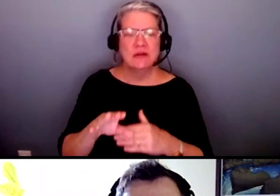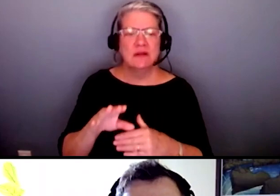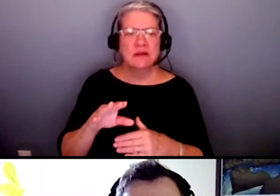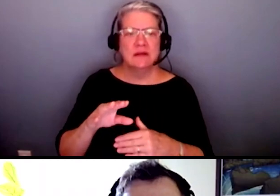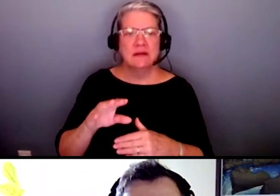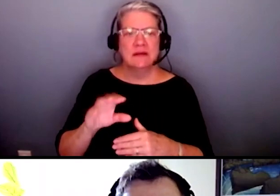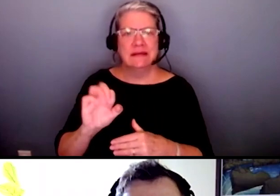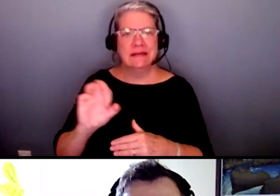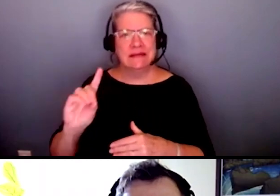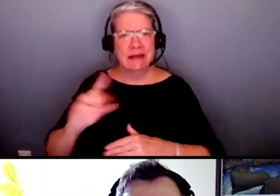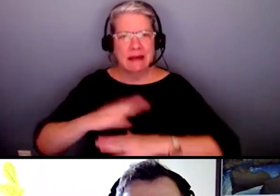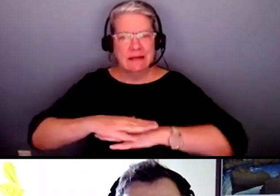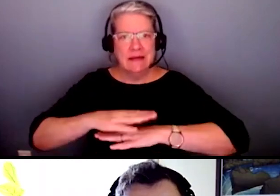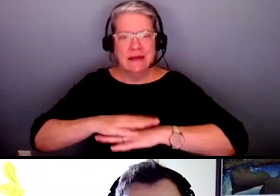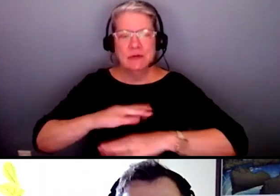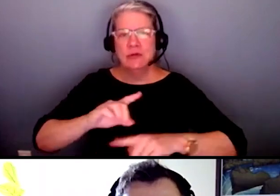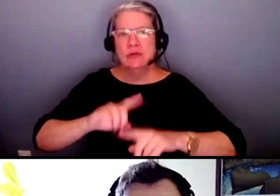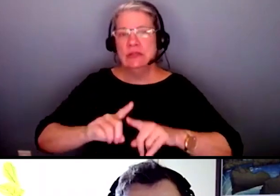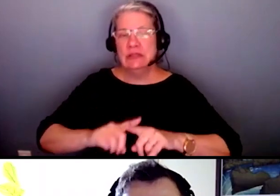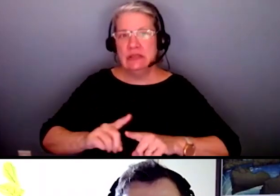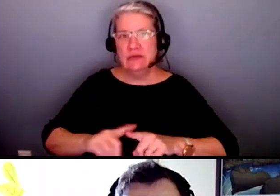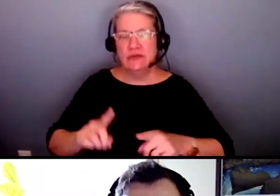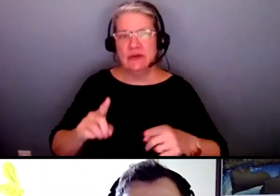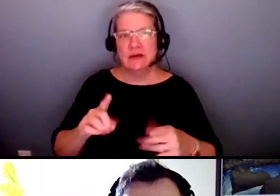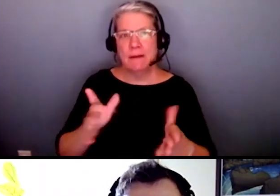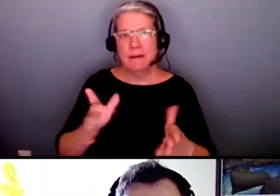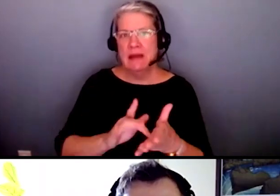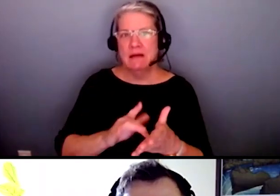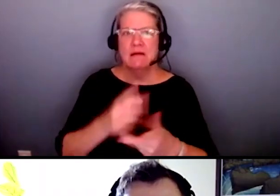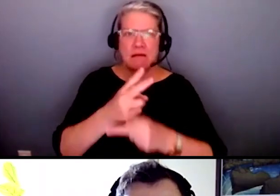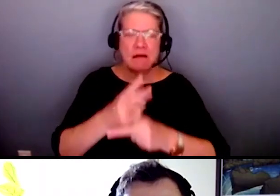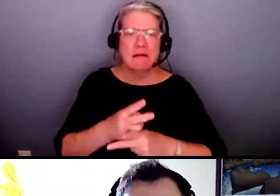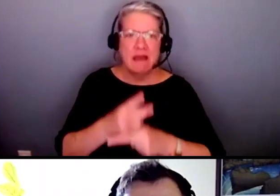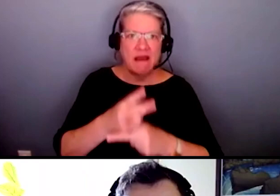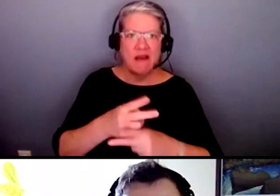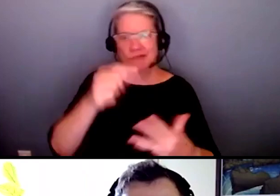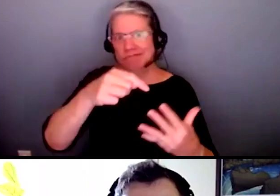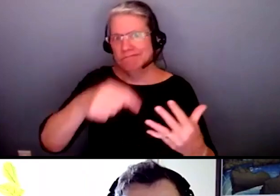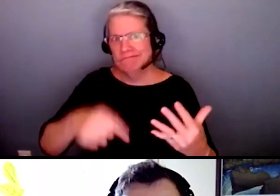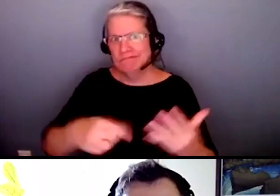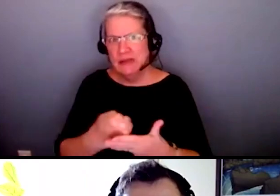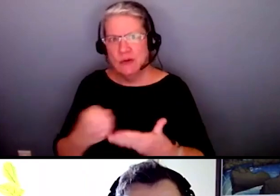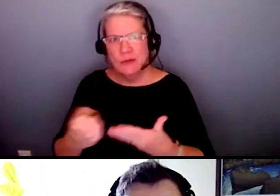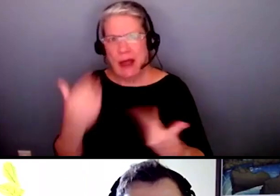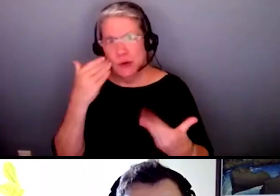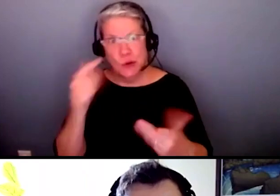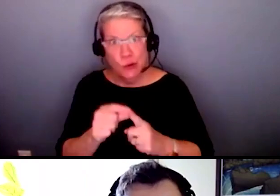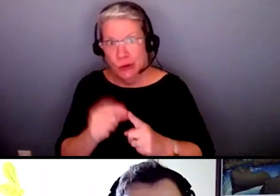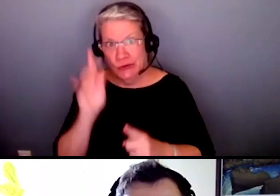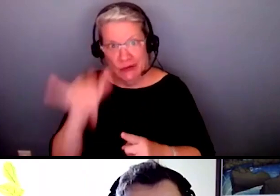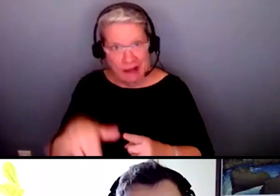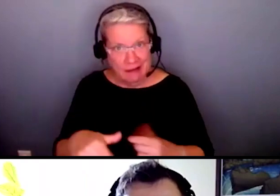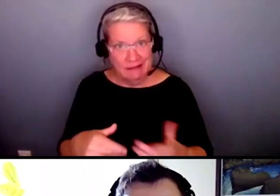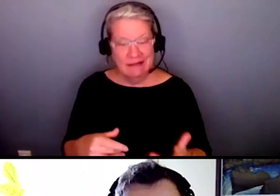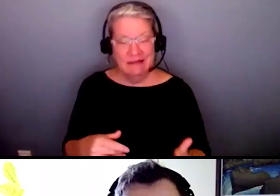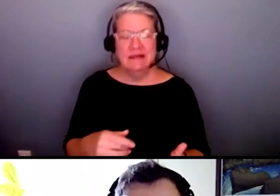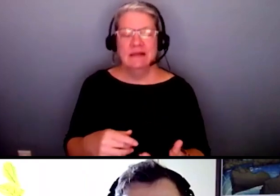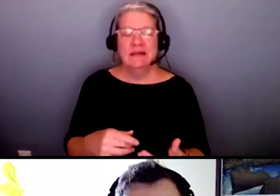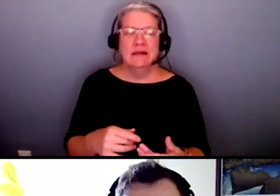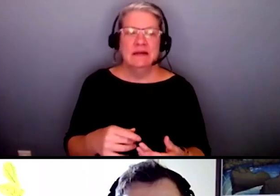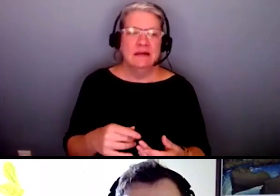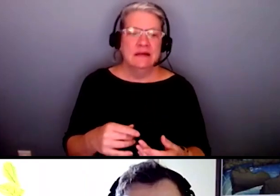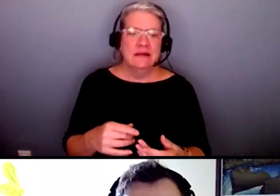and other types of accessible medical paraphernalia that I'm sure I don't know the words for um